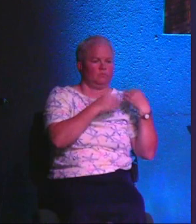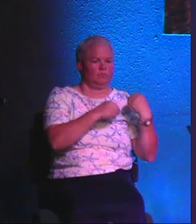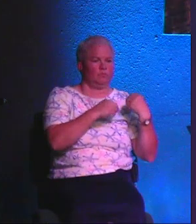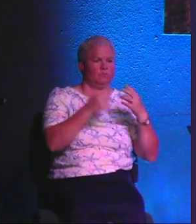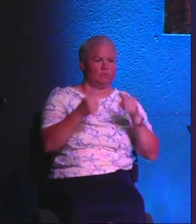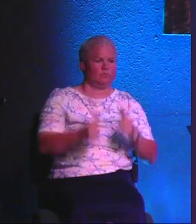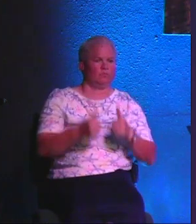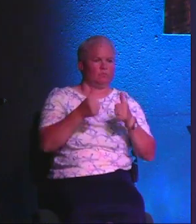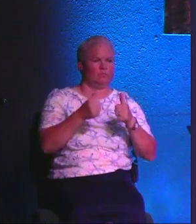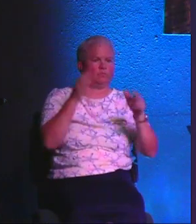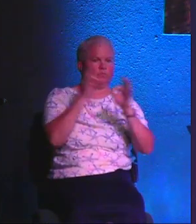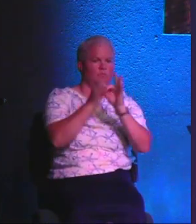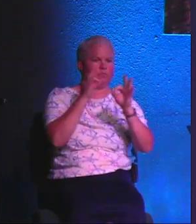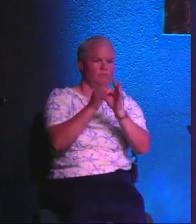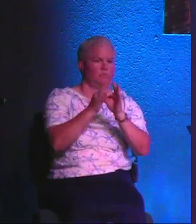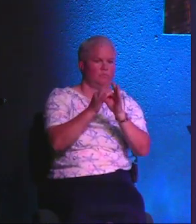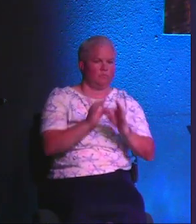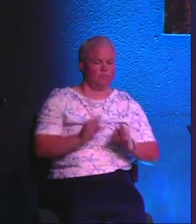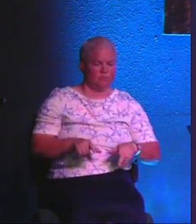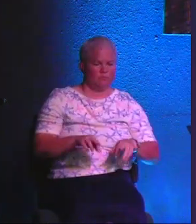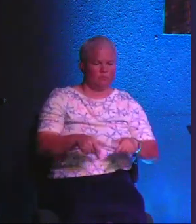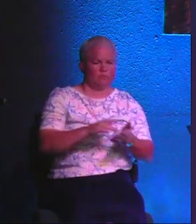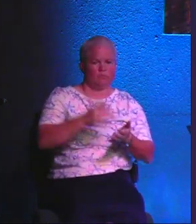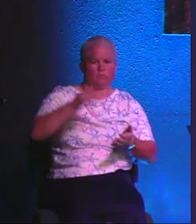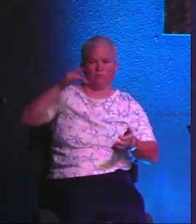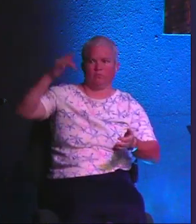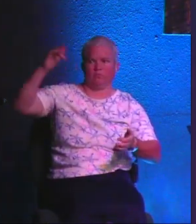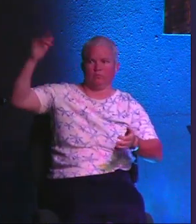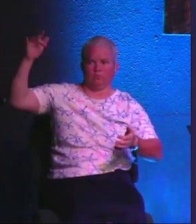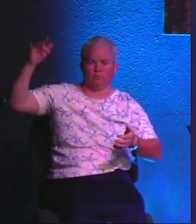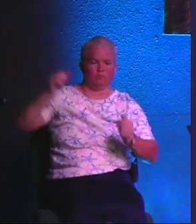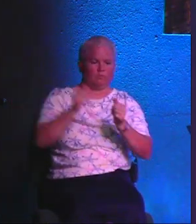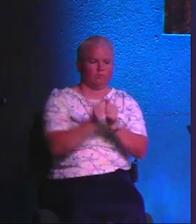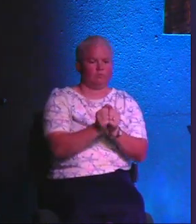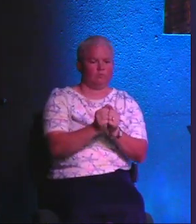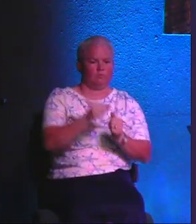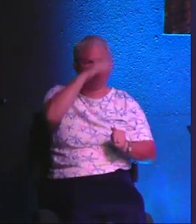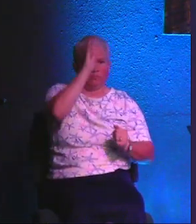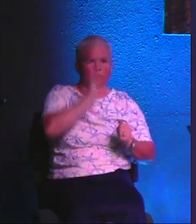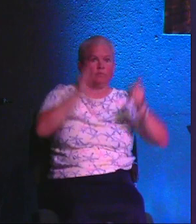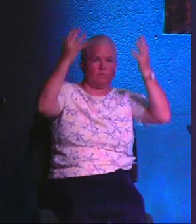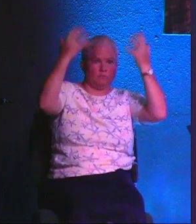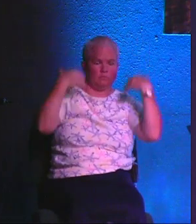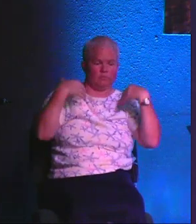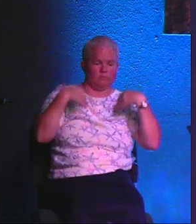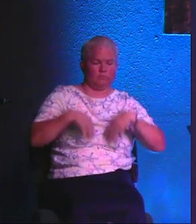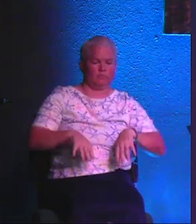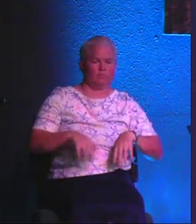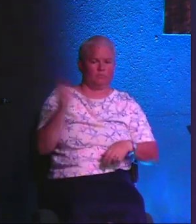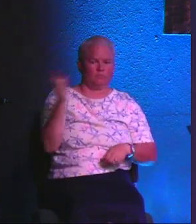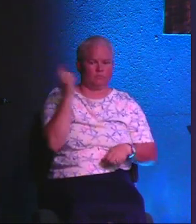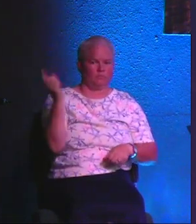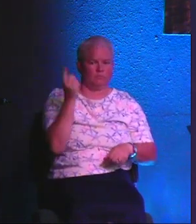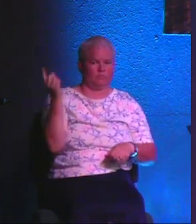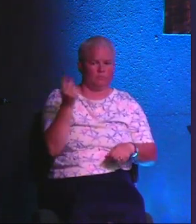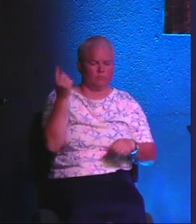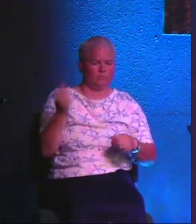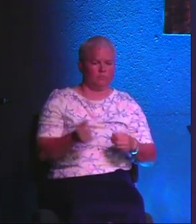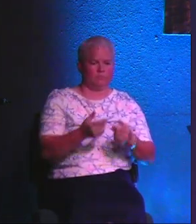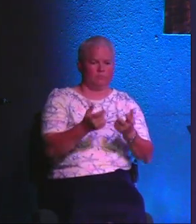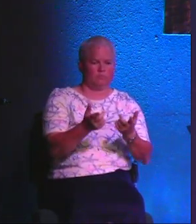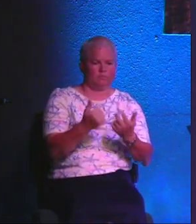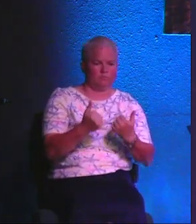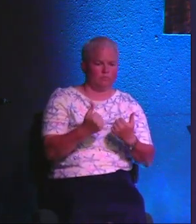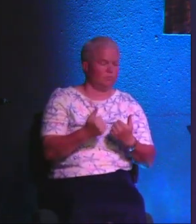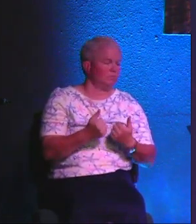life of faith until we step into glory, and we are with Him in His presence for eternity. So can we just all come